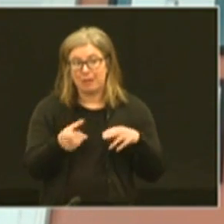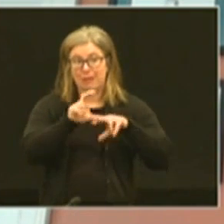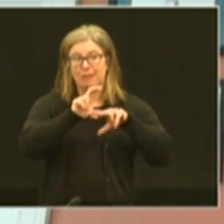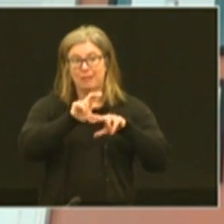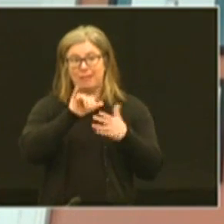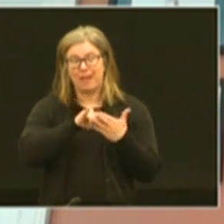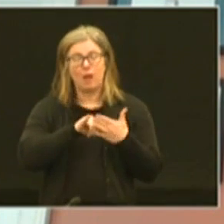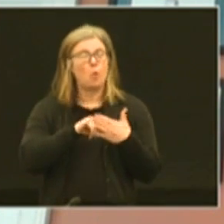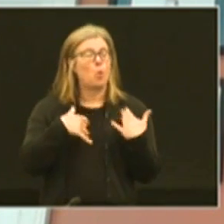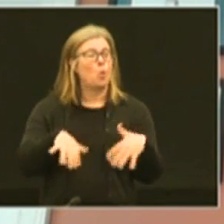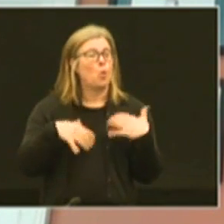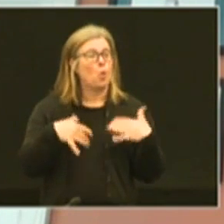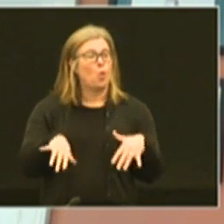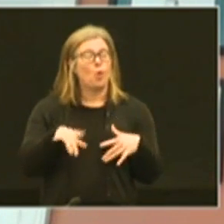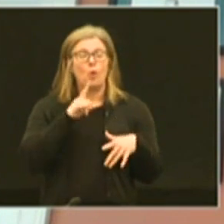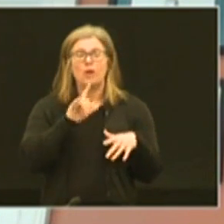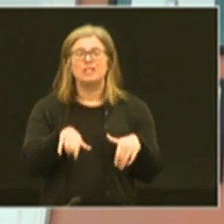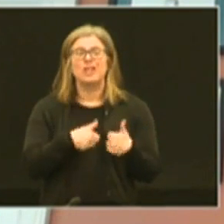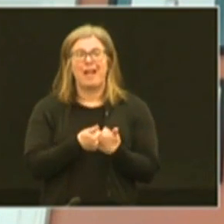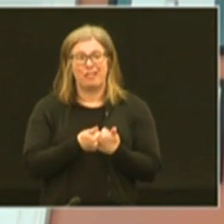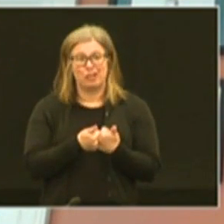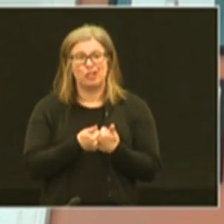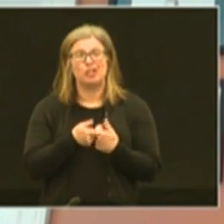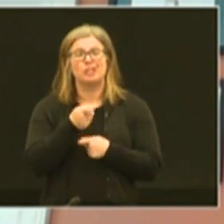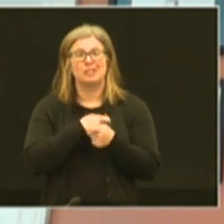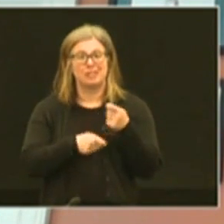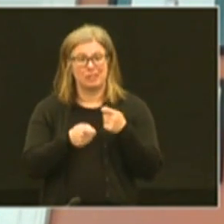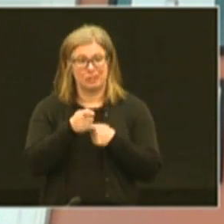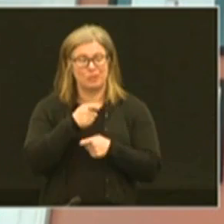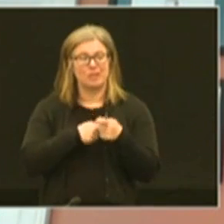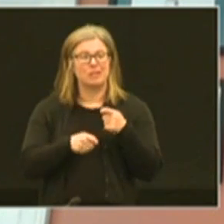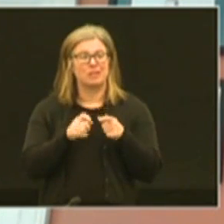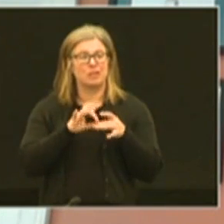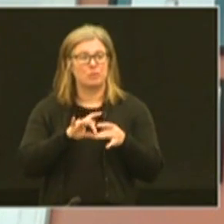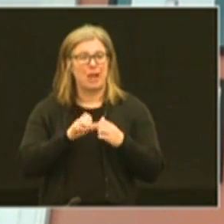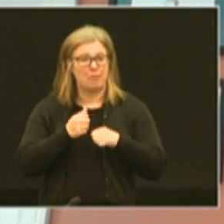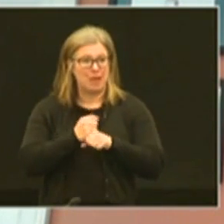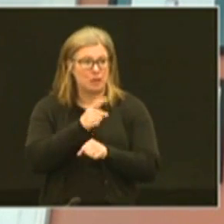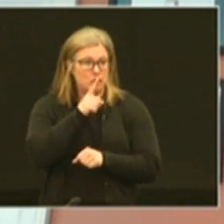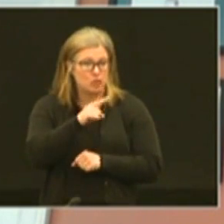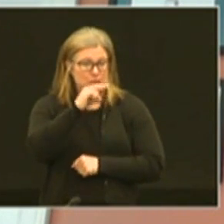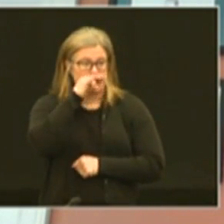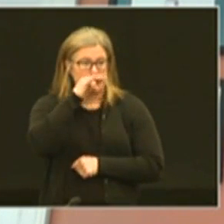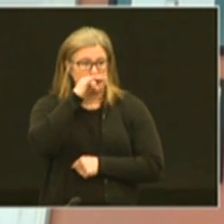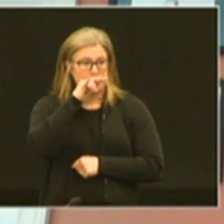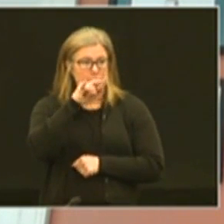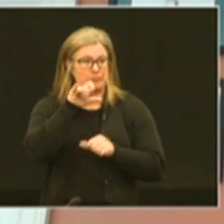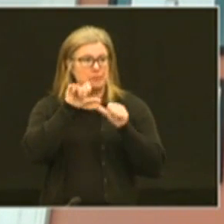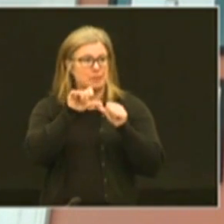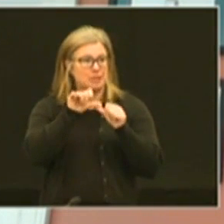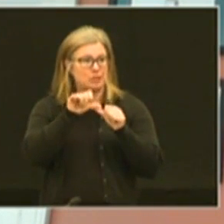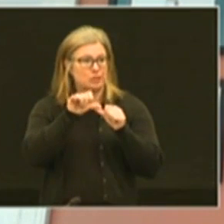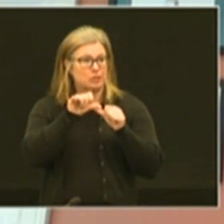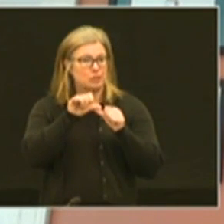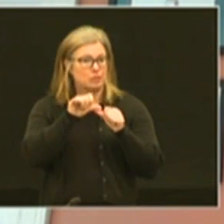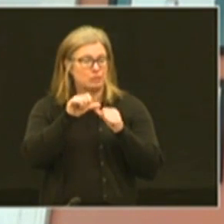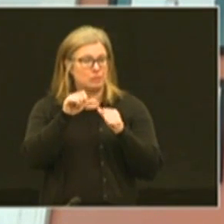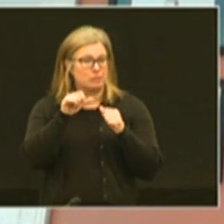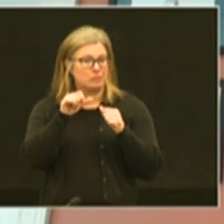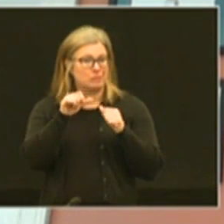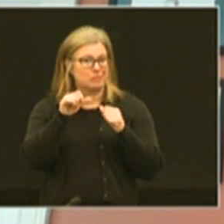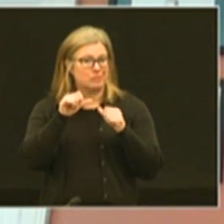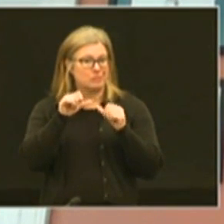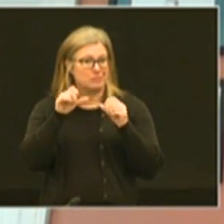that and all of a sudden we've got some real challenges to deal with in terms of how do we make sure that our kids continue to receive an education